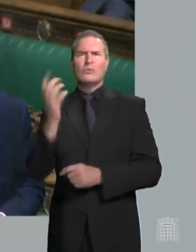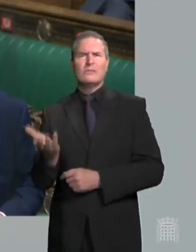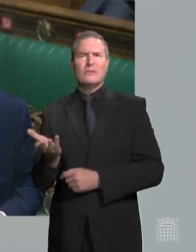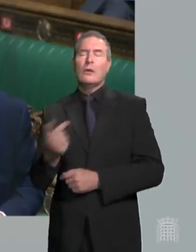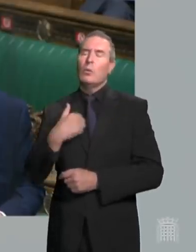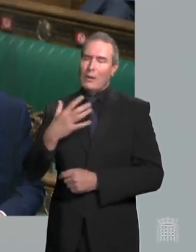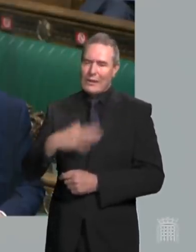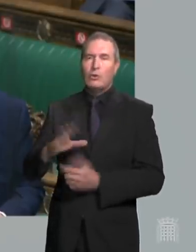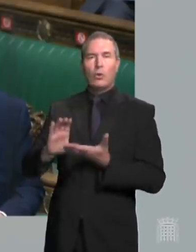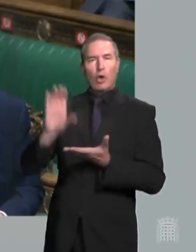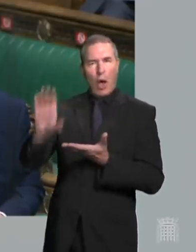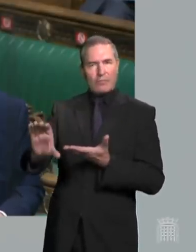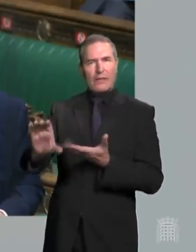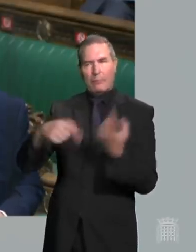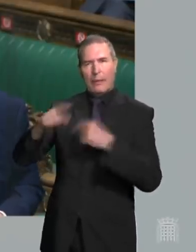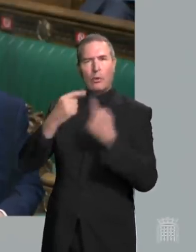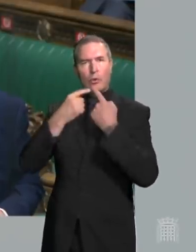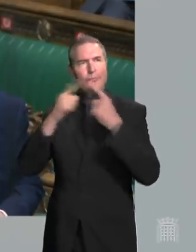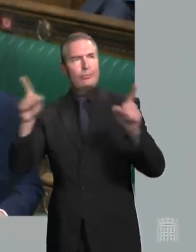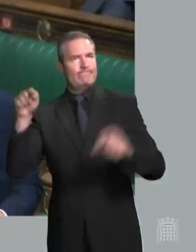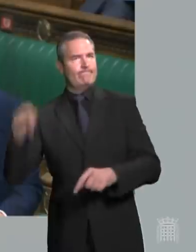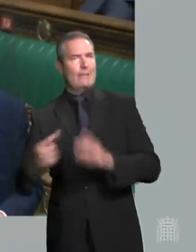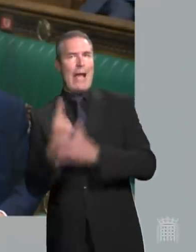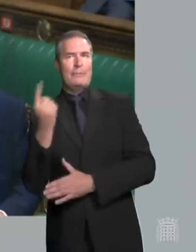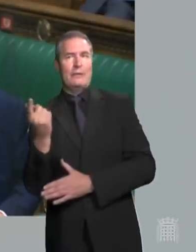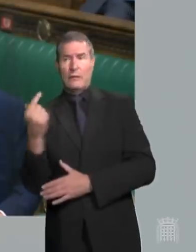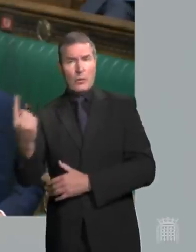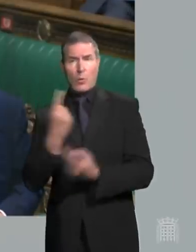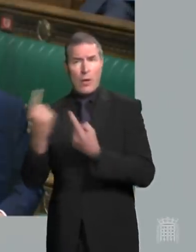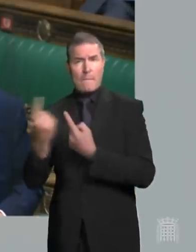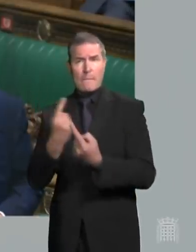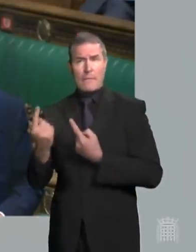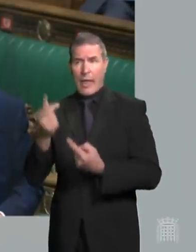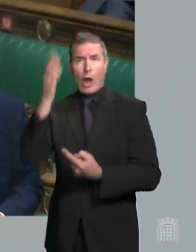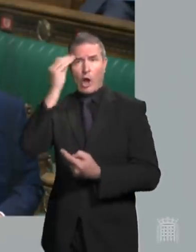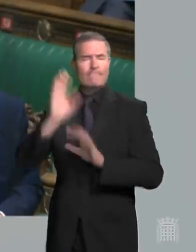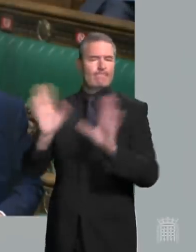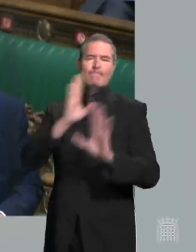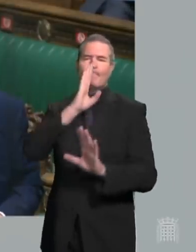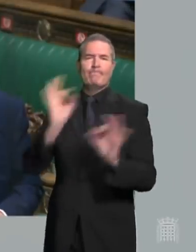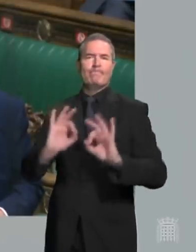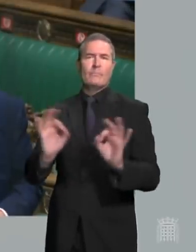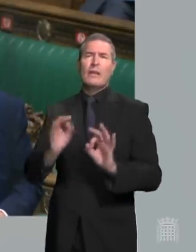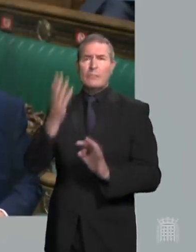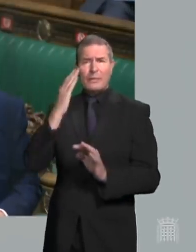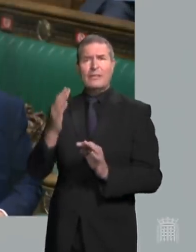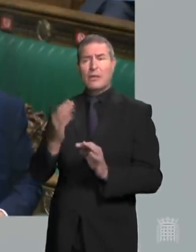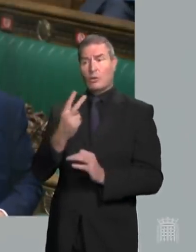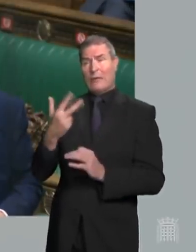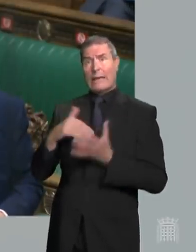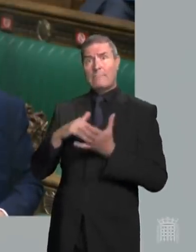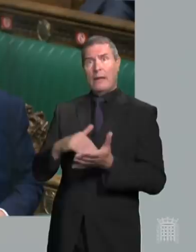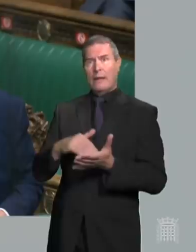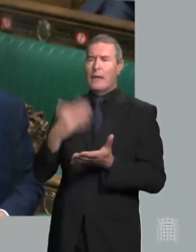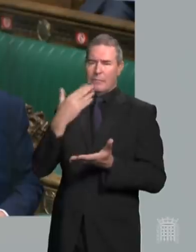we properly compensate whistleblowers they simply will not come forward and would he consider making a payment out of the £28 million